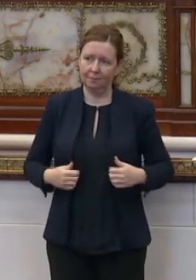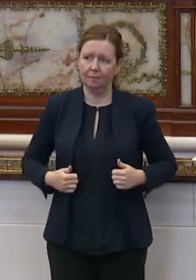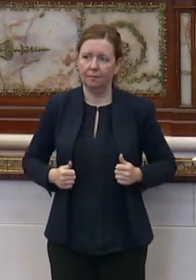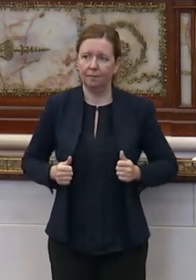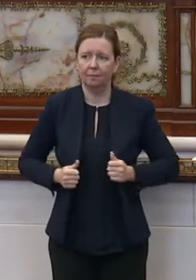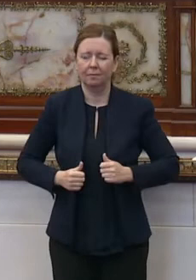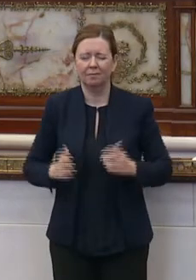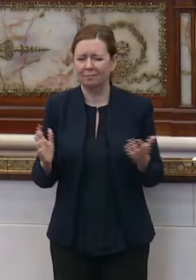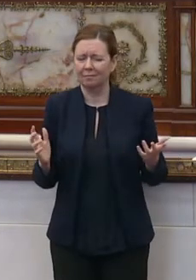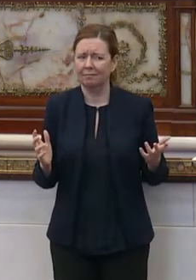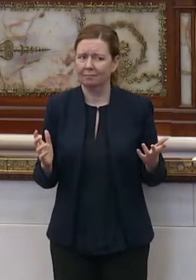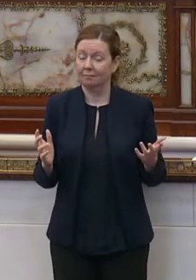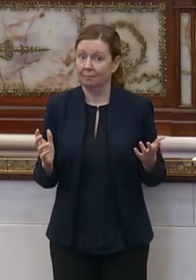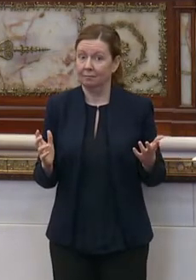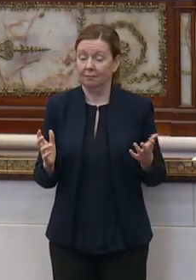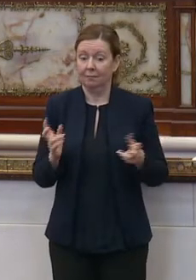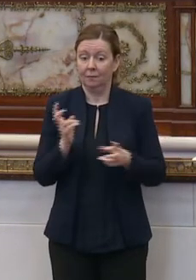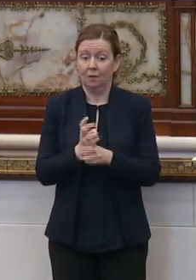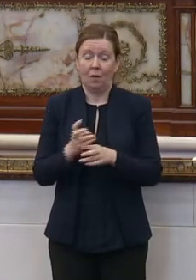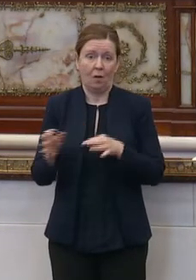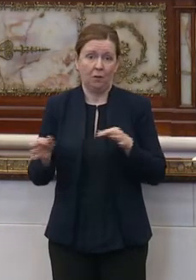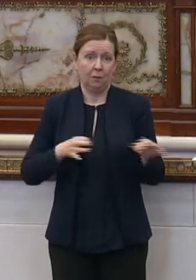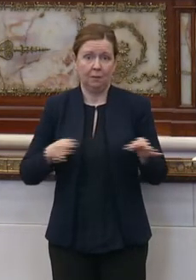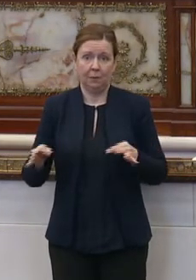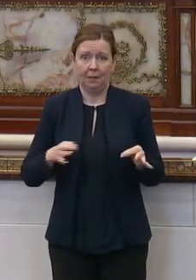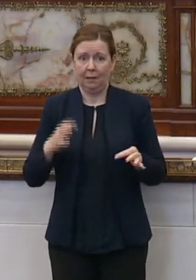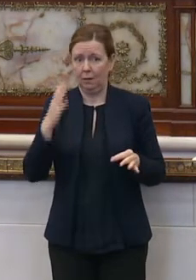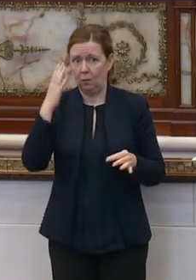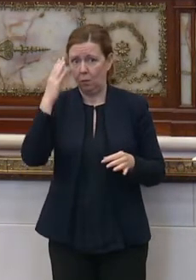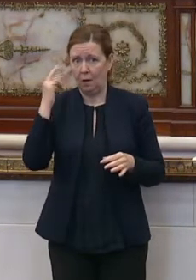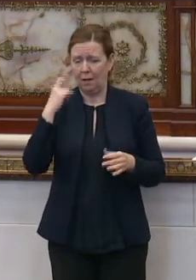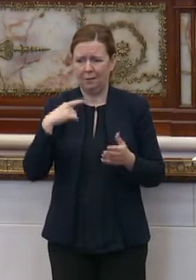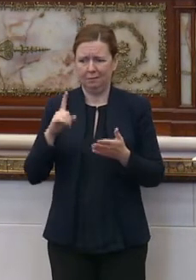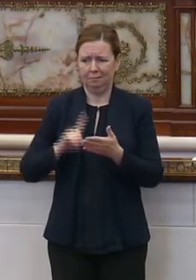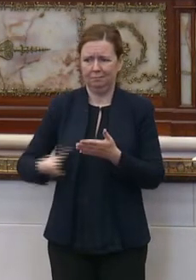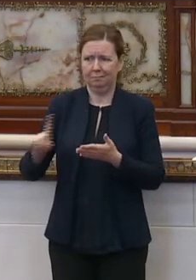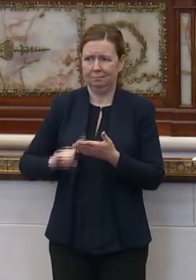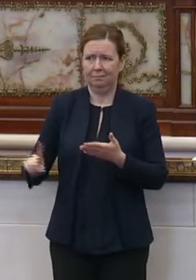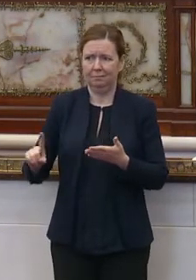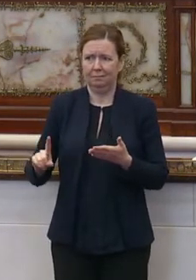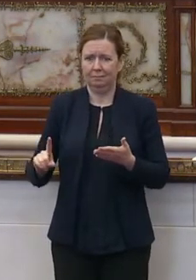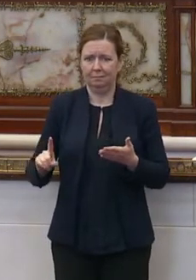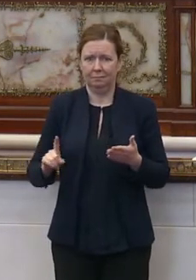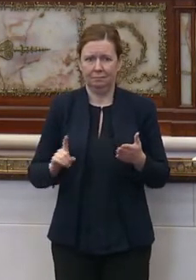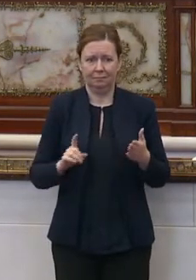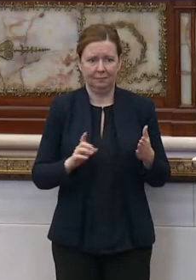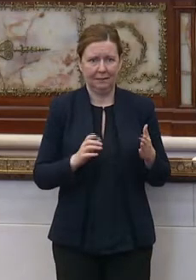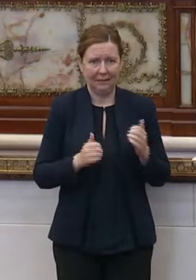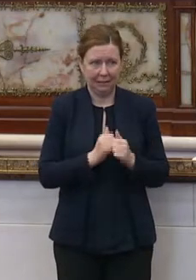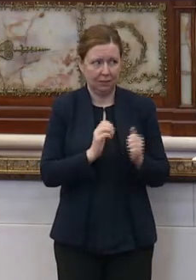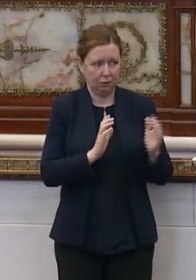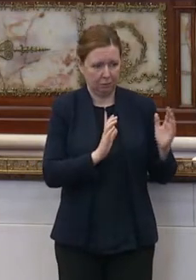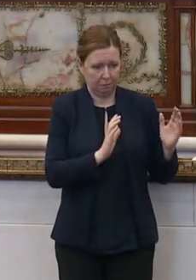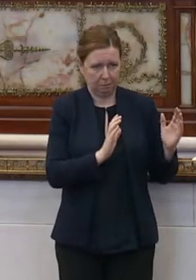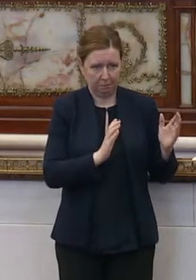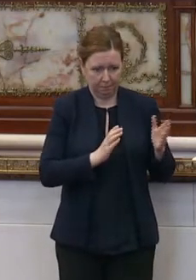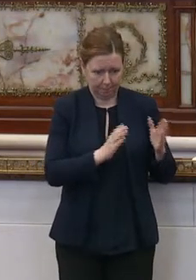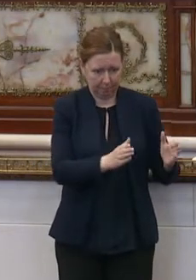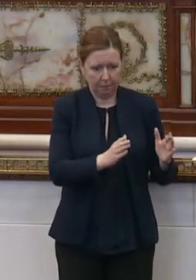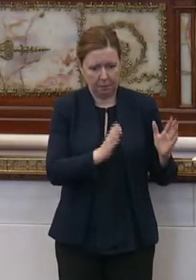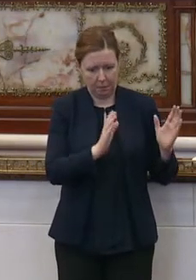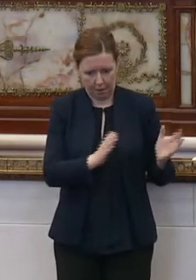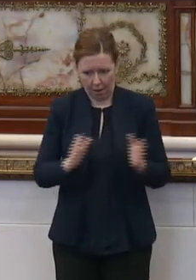hard to explain because we looked block by block at identical